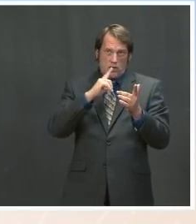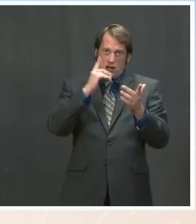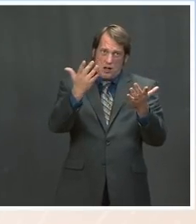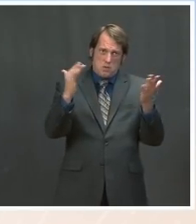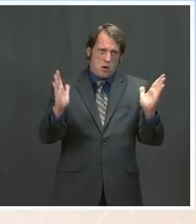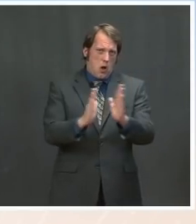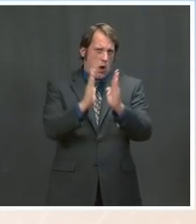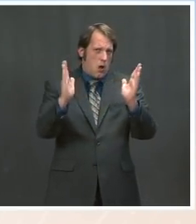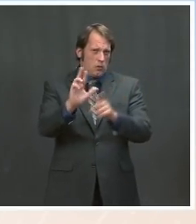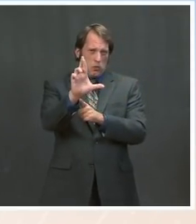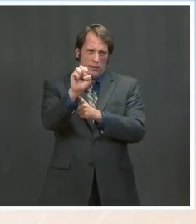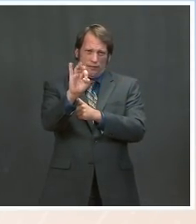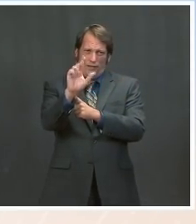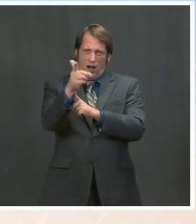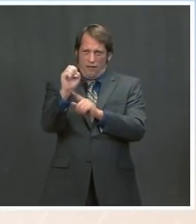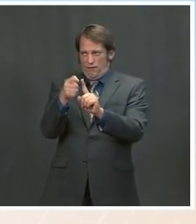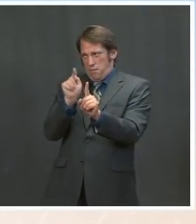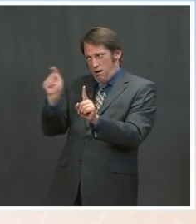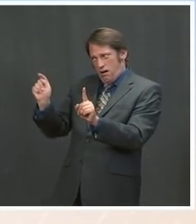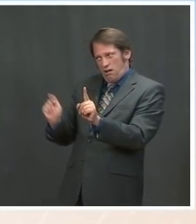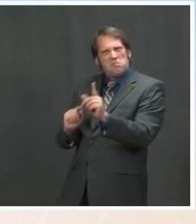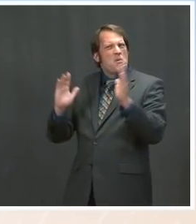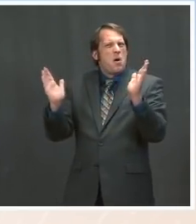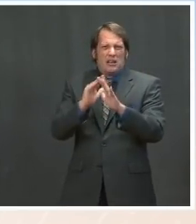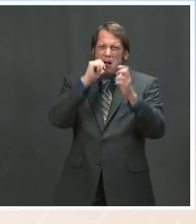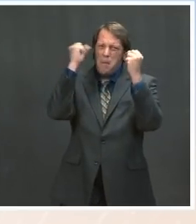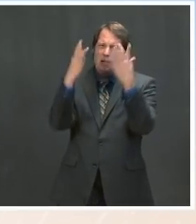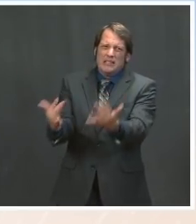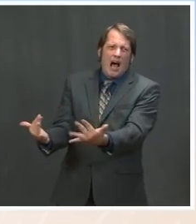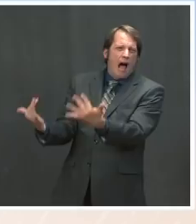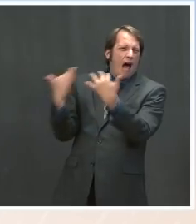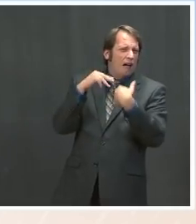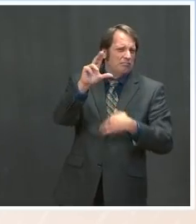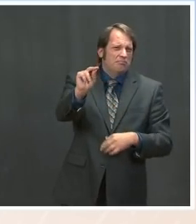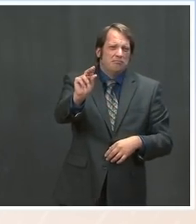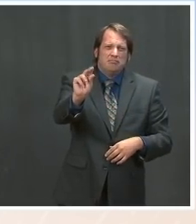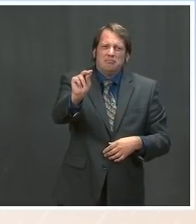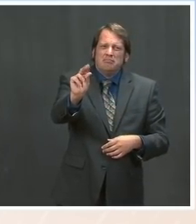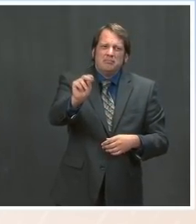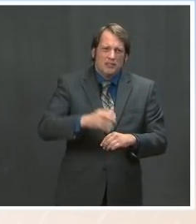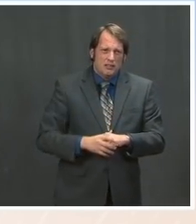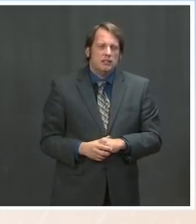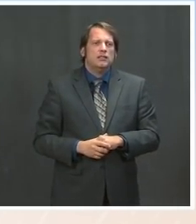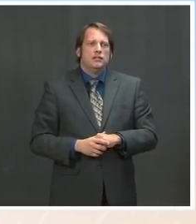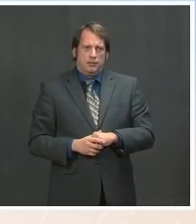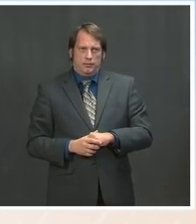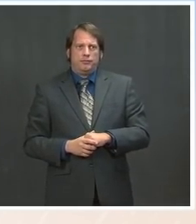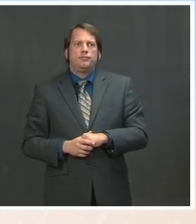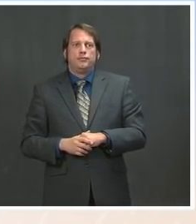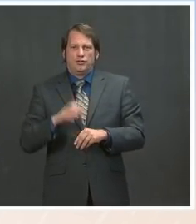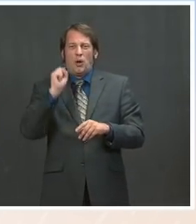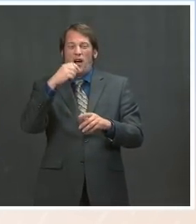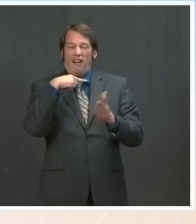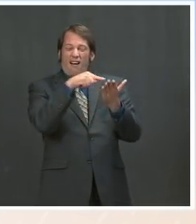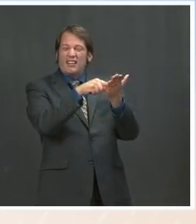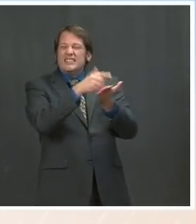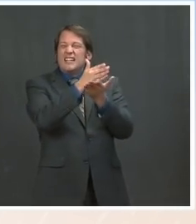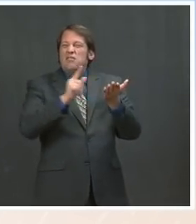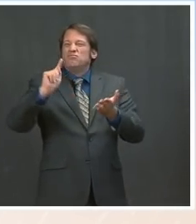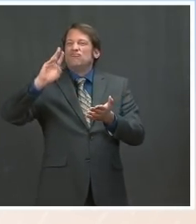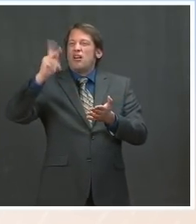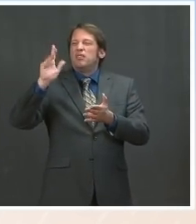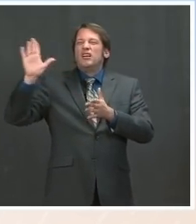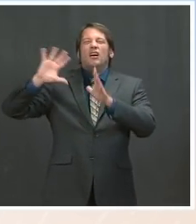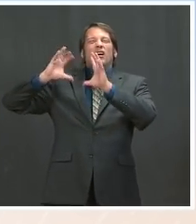the Trump administration. That was an important step, in our view. In addition, there had been refugee flights that had not traveled